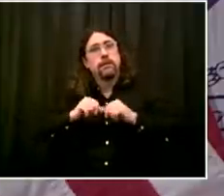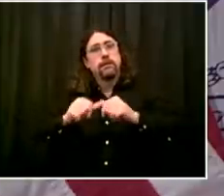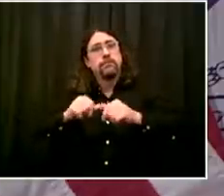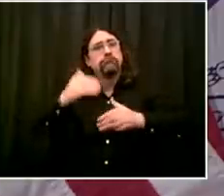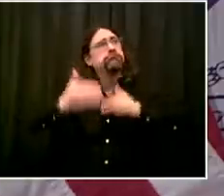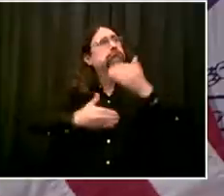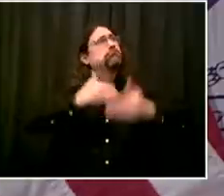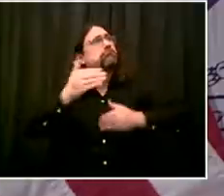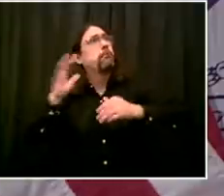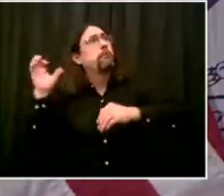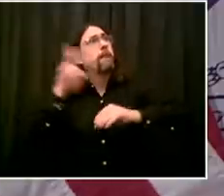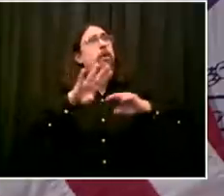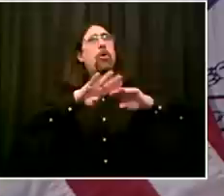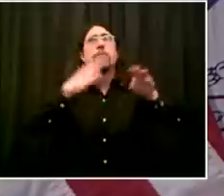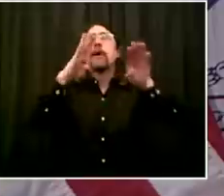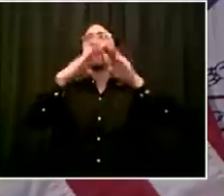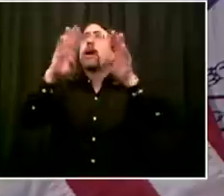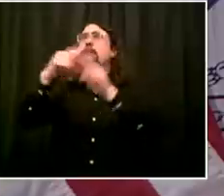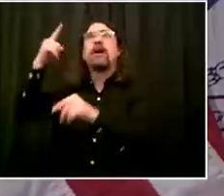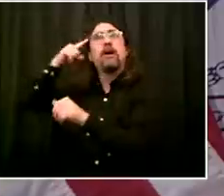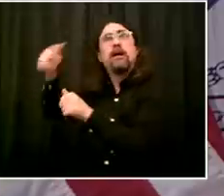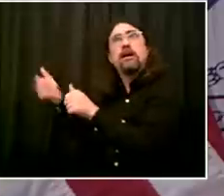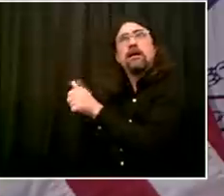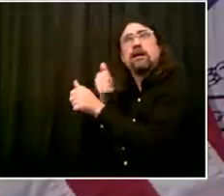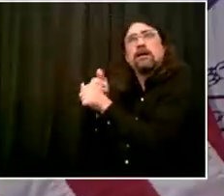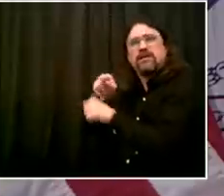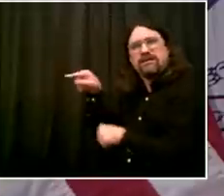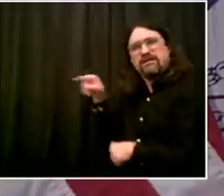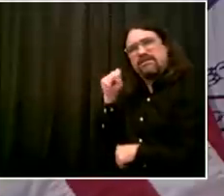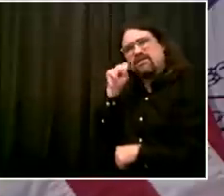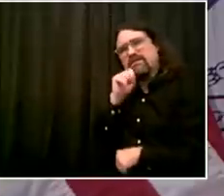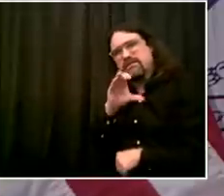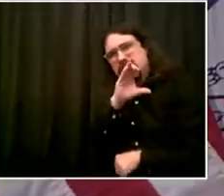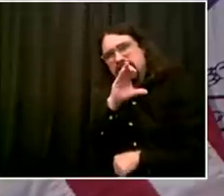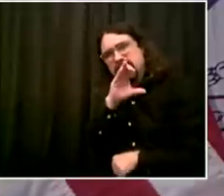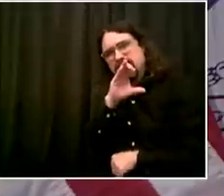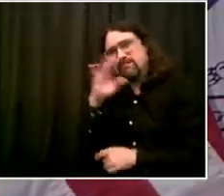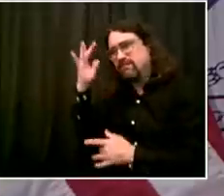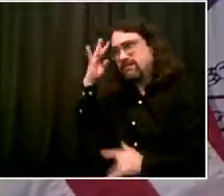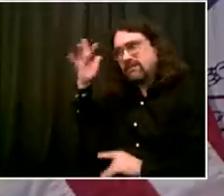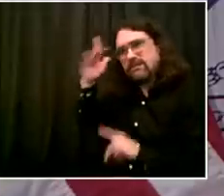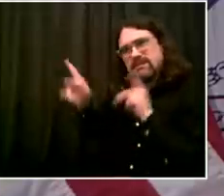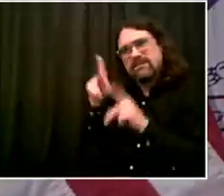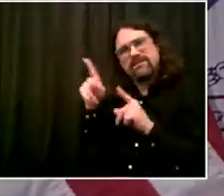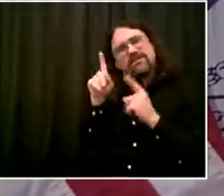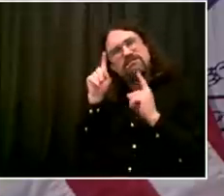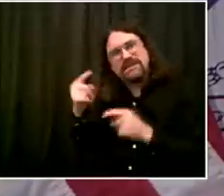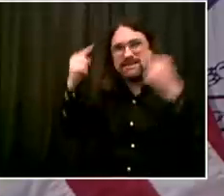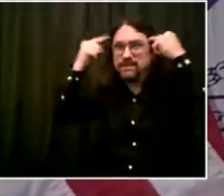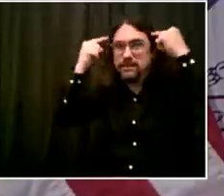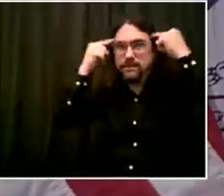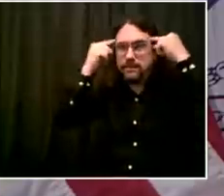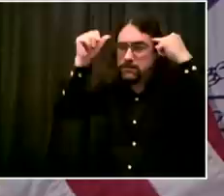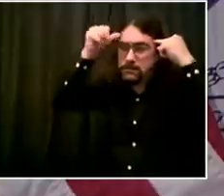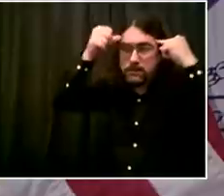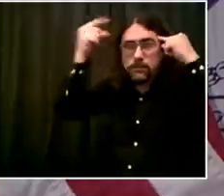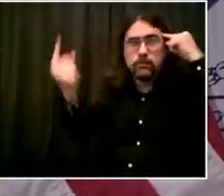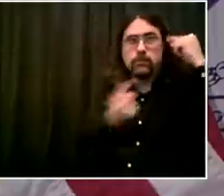single factory or, you know, a single facility has a problem, how we can deal with that